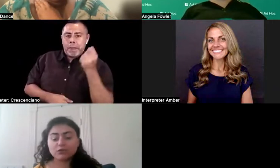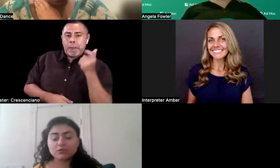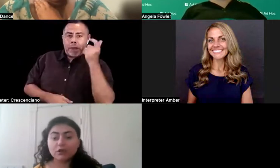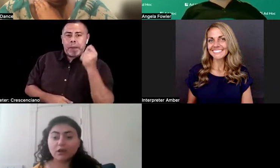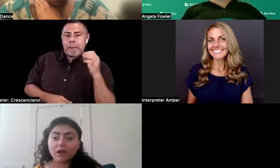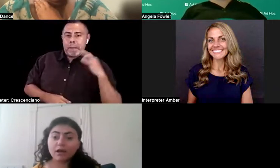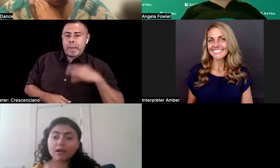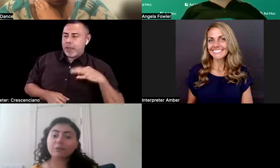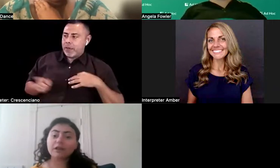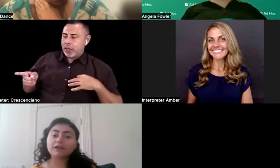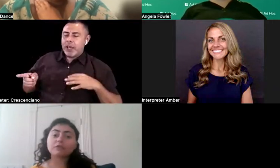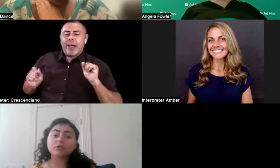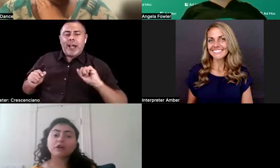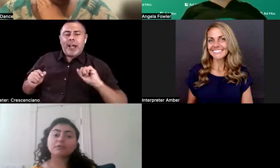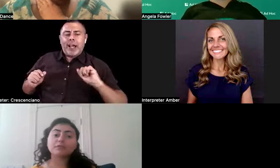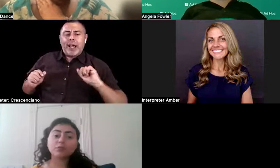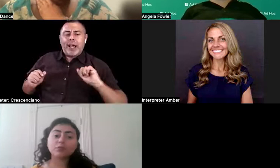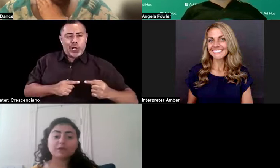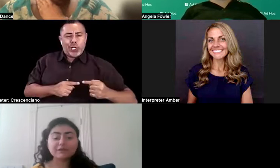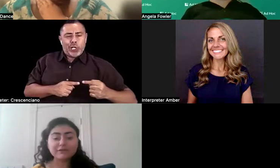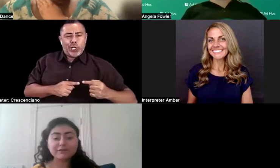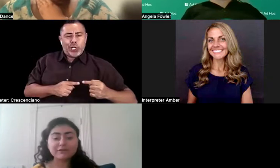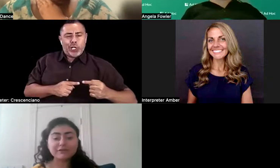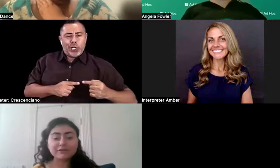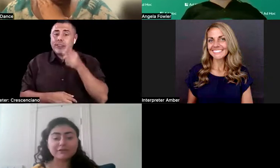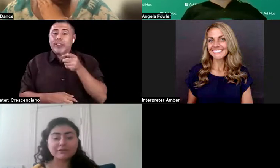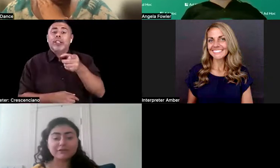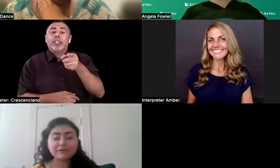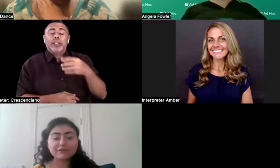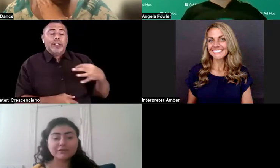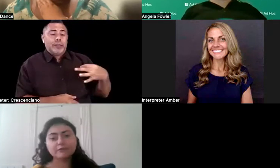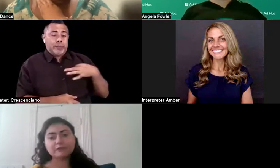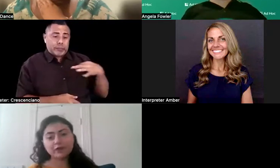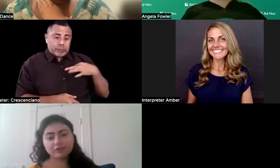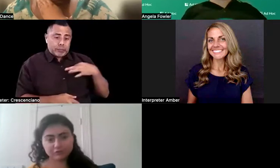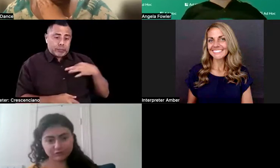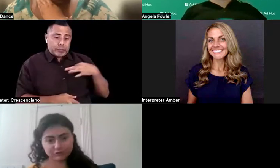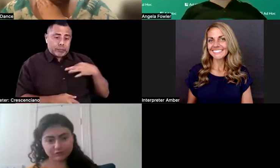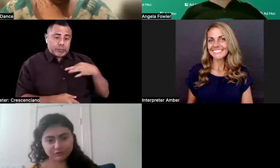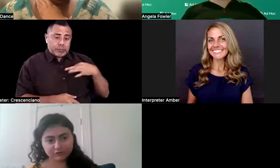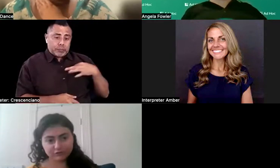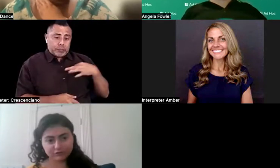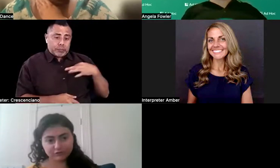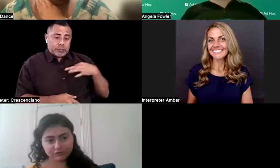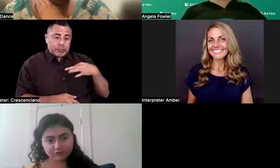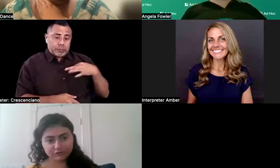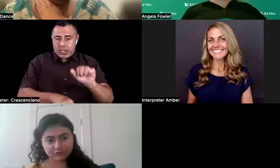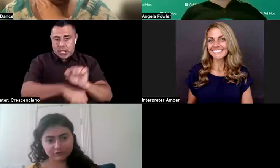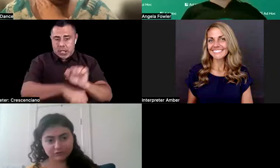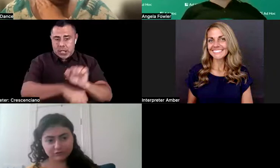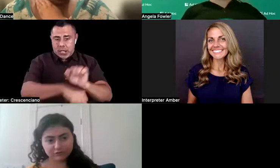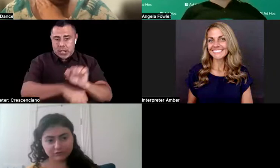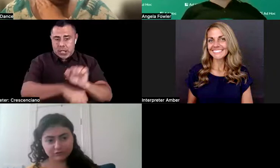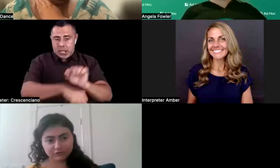when you're applying for unemployment benefits, you have to have been fired. But if you,